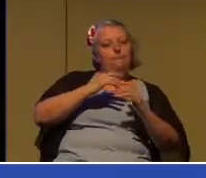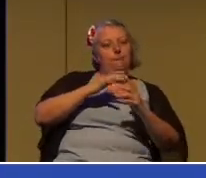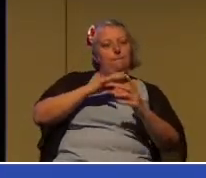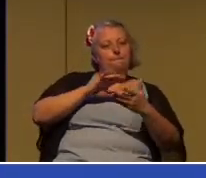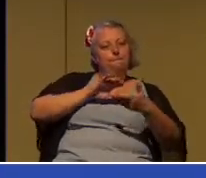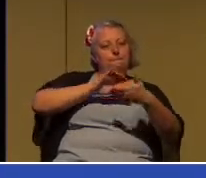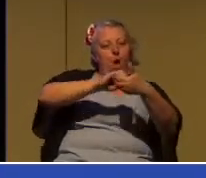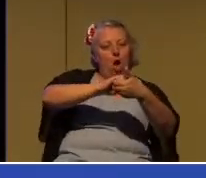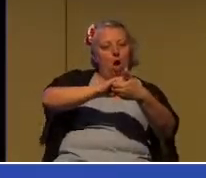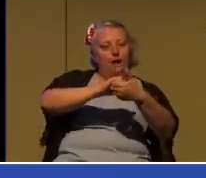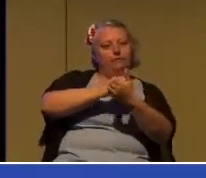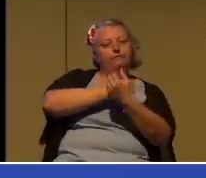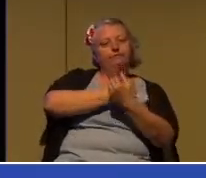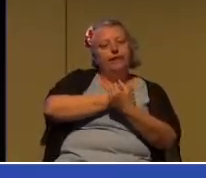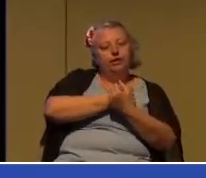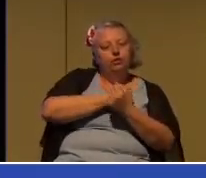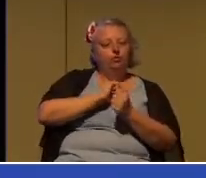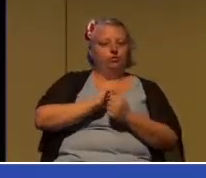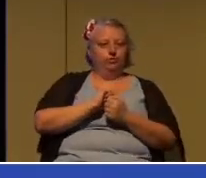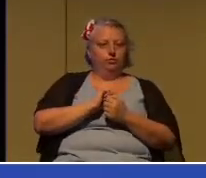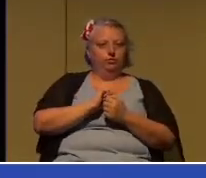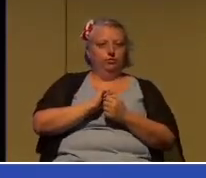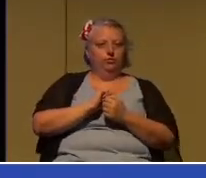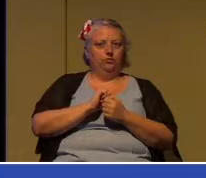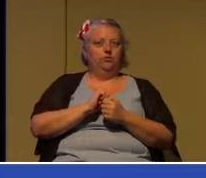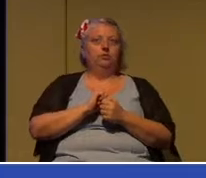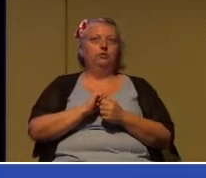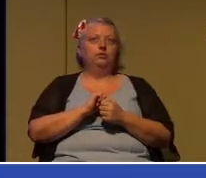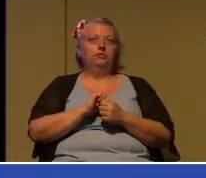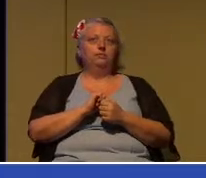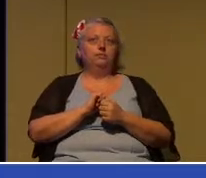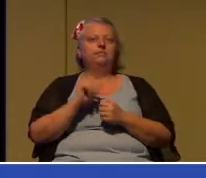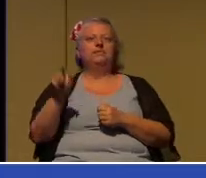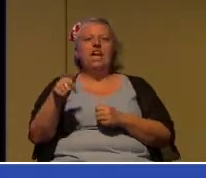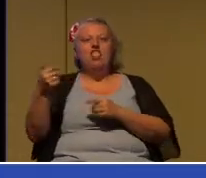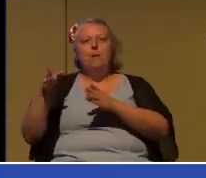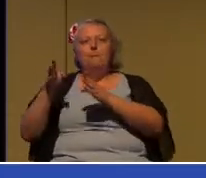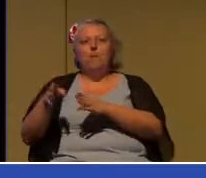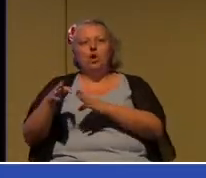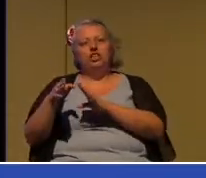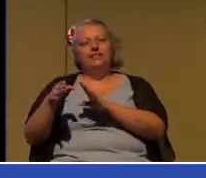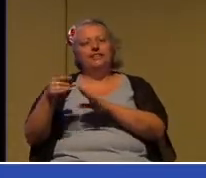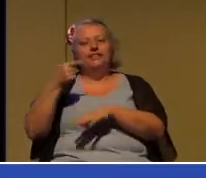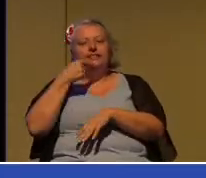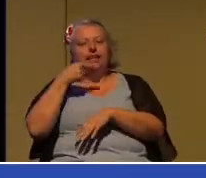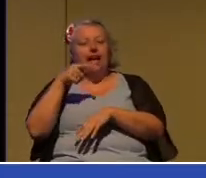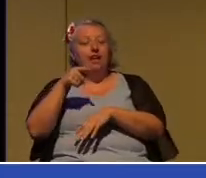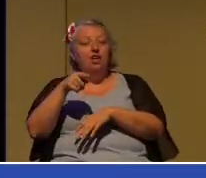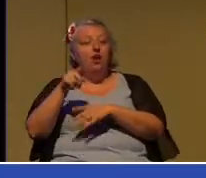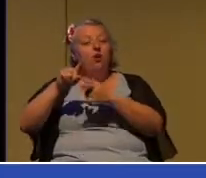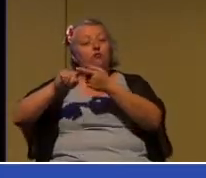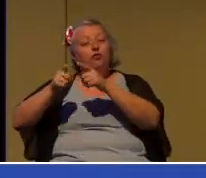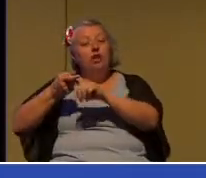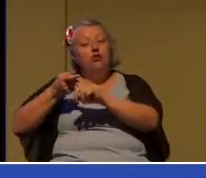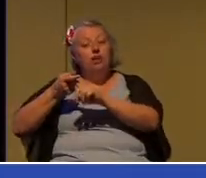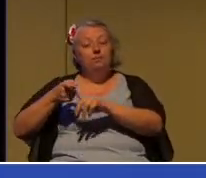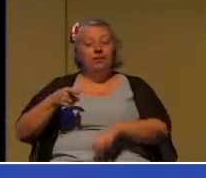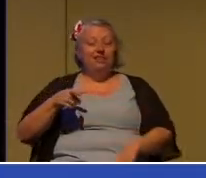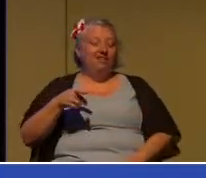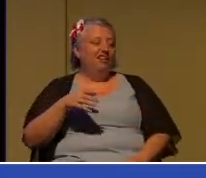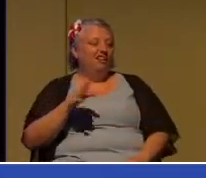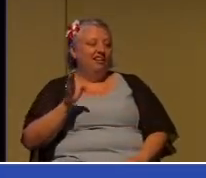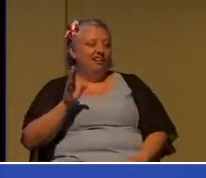Or as somebody else put it one time, I really like this, someone who can tell you that you're being